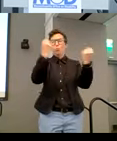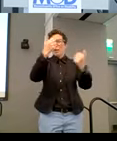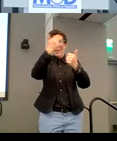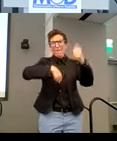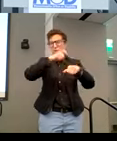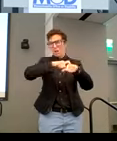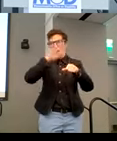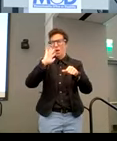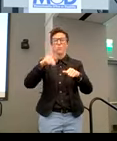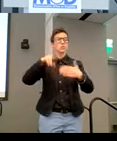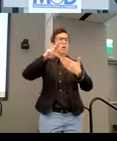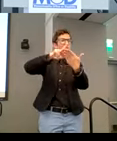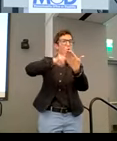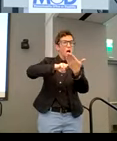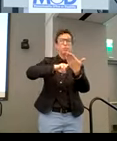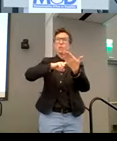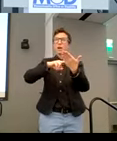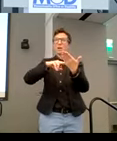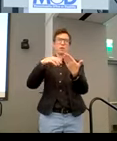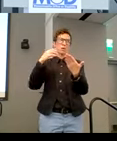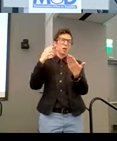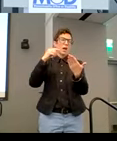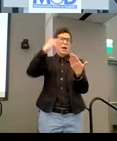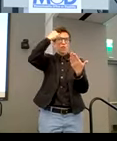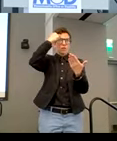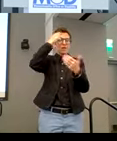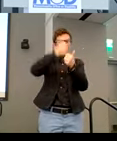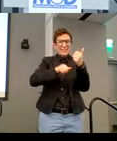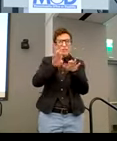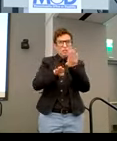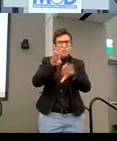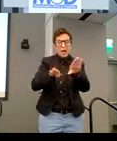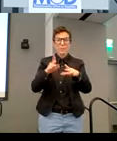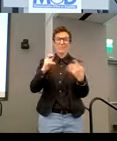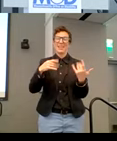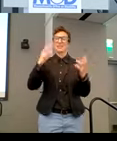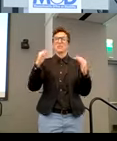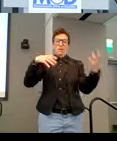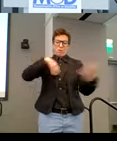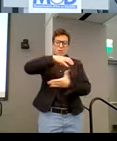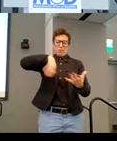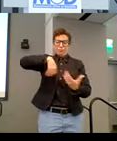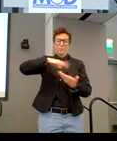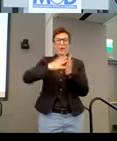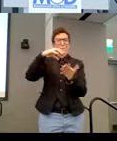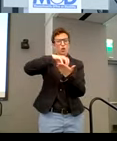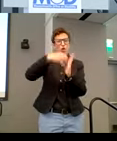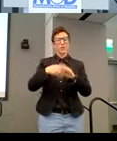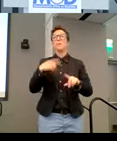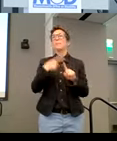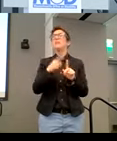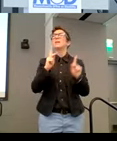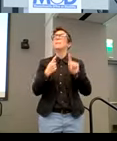So contract language is a whole, many things you can do to ensure that. And collaboration. And the people of